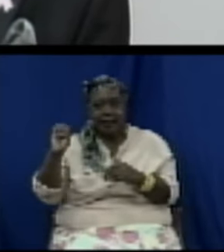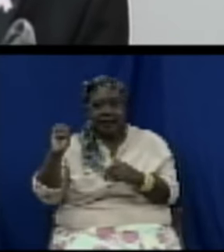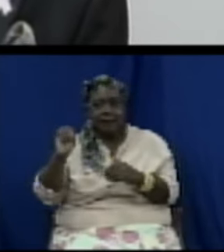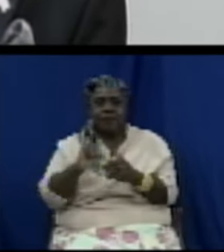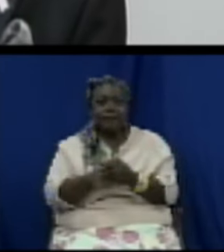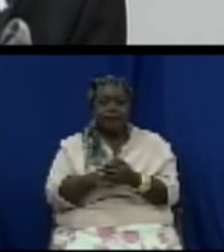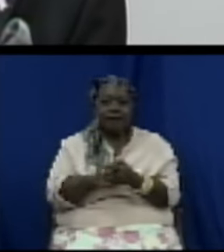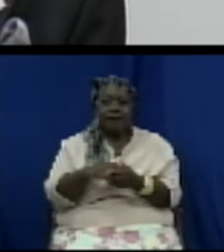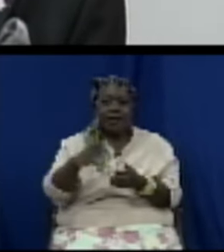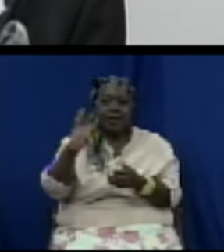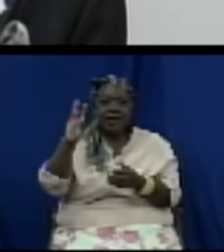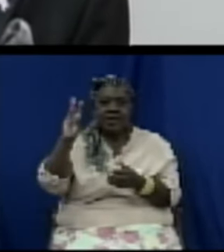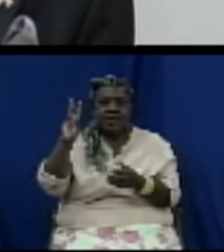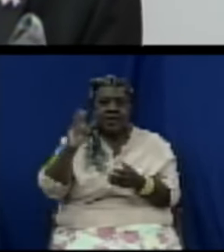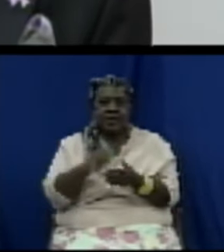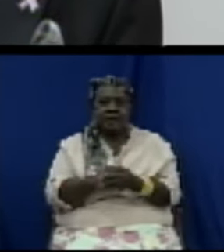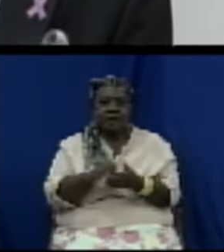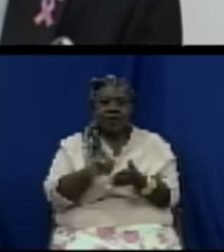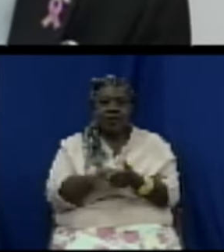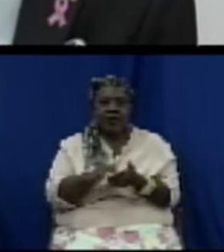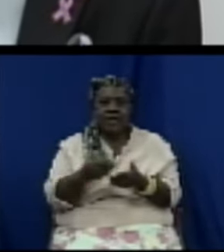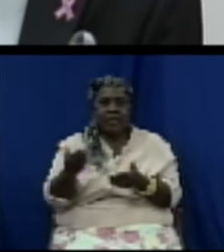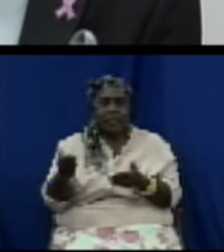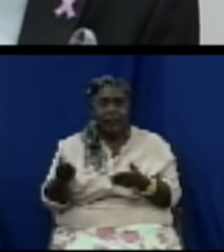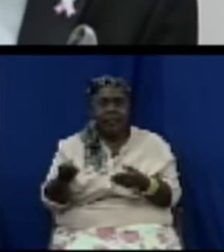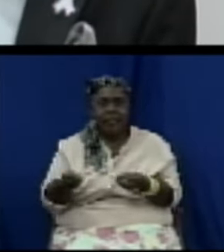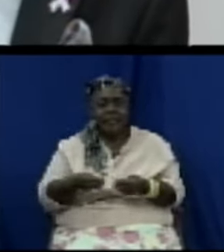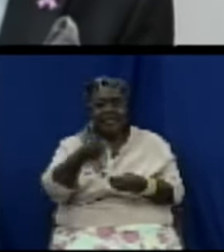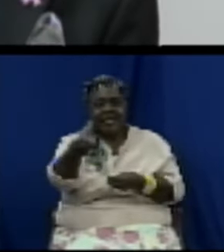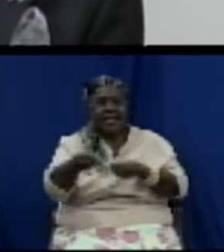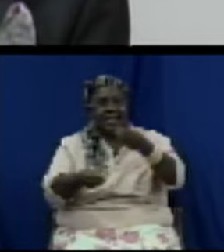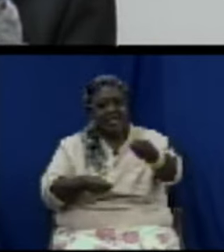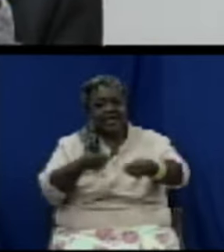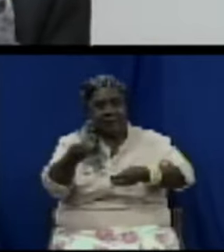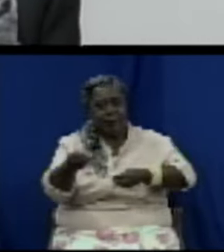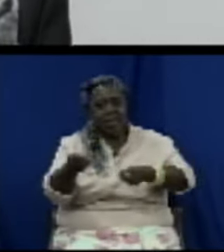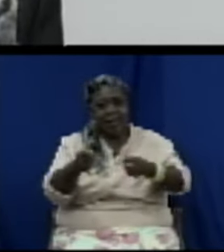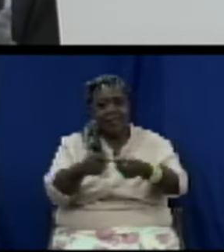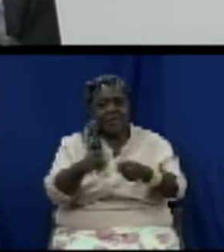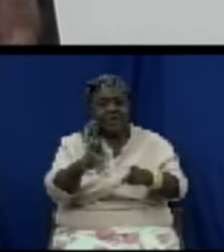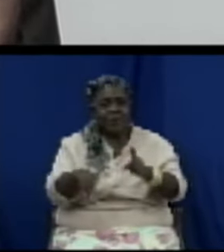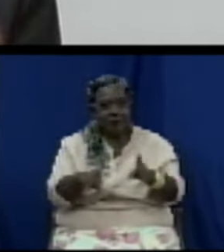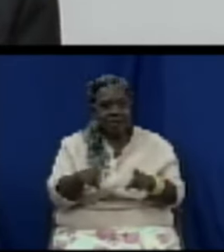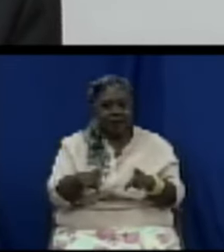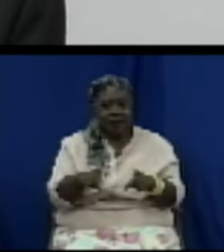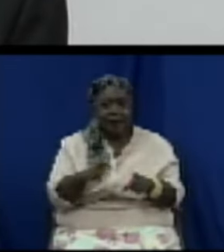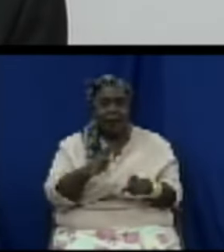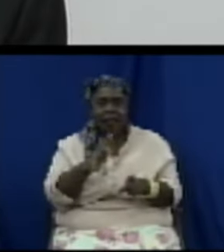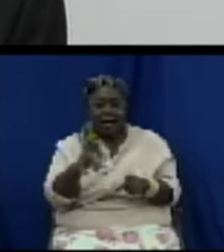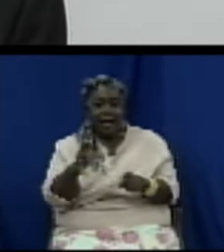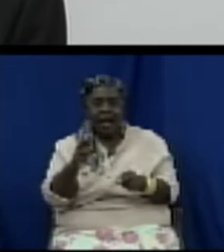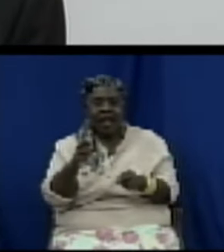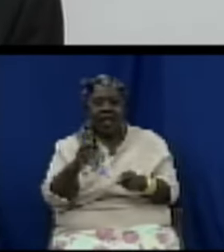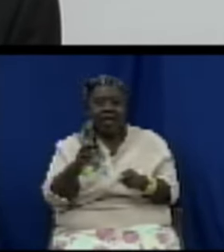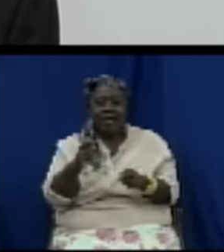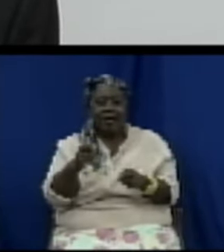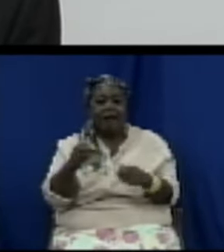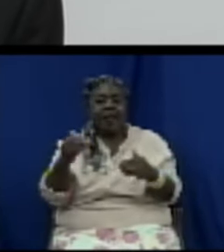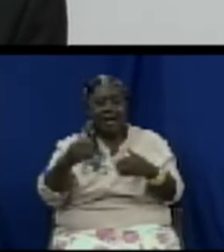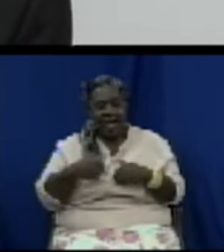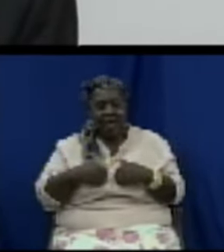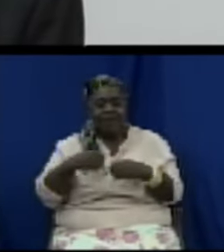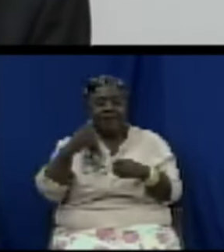six that goods which are supplied to consumers that they are appropriately labeled in